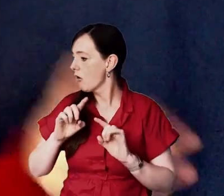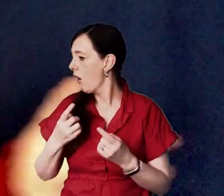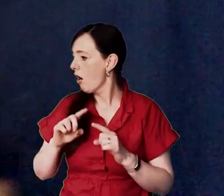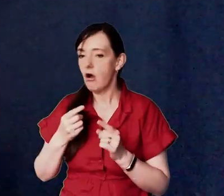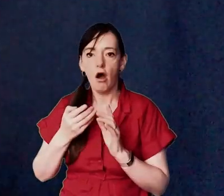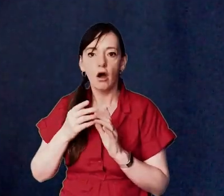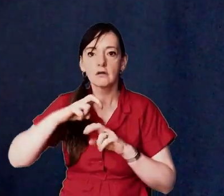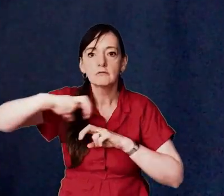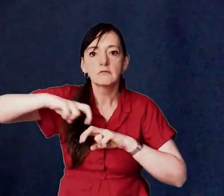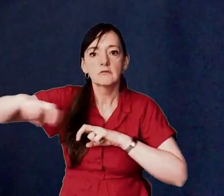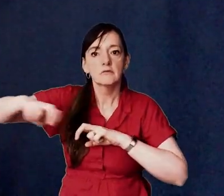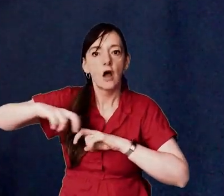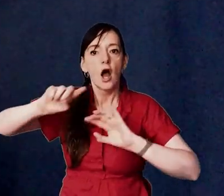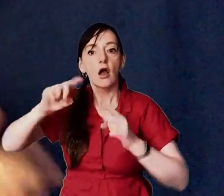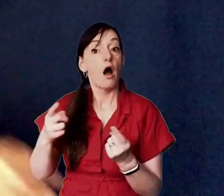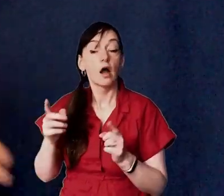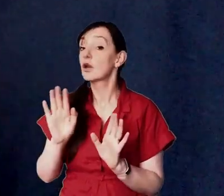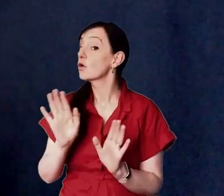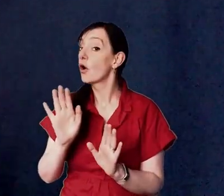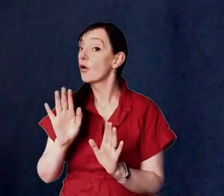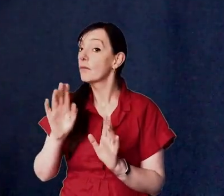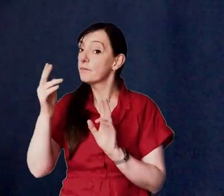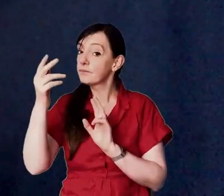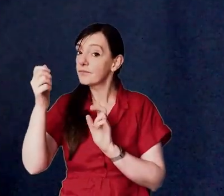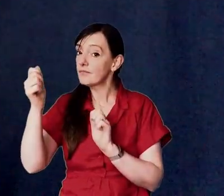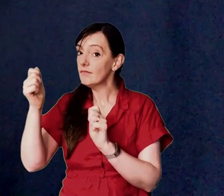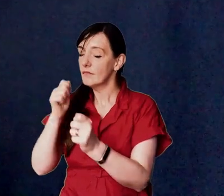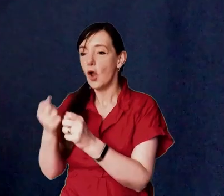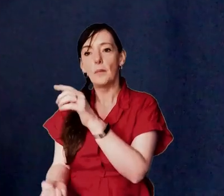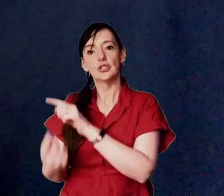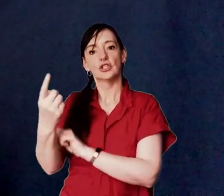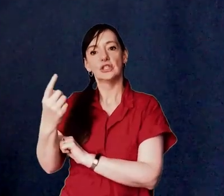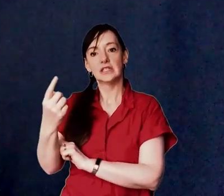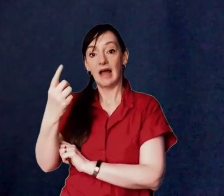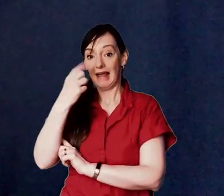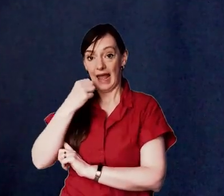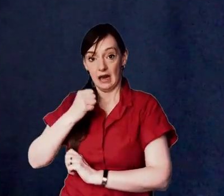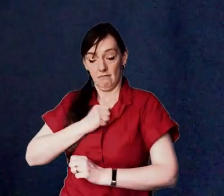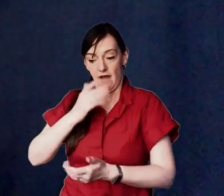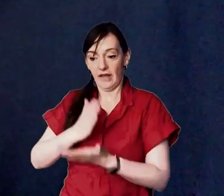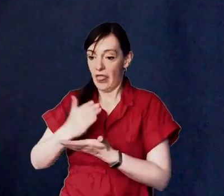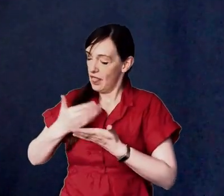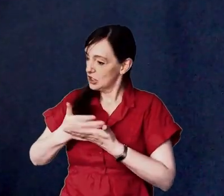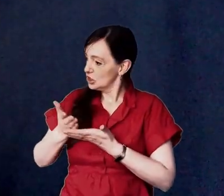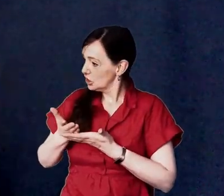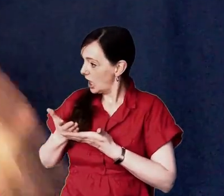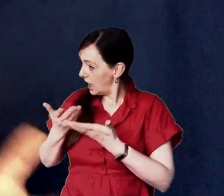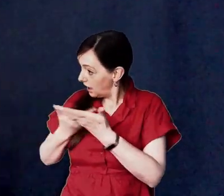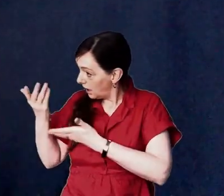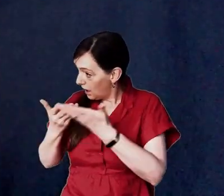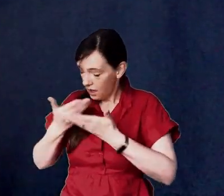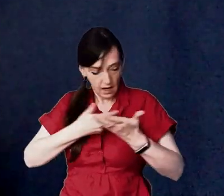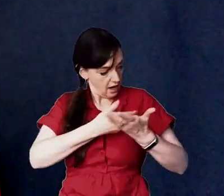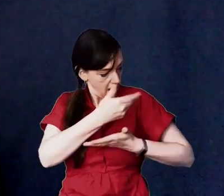you know i can't go and do another missionary travel but rather he turns it into an opportunity i can share my faith with my guards and he tell